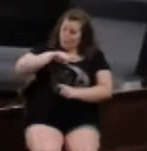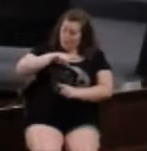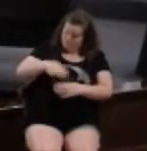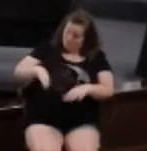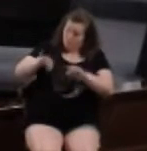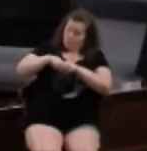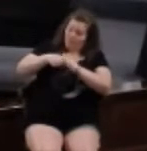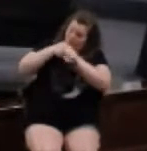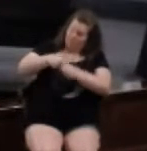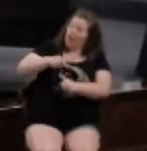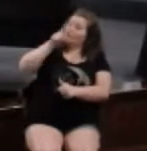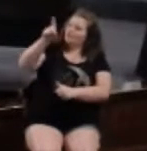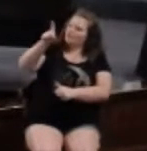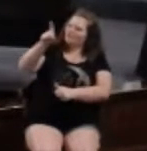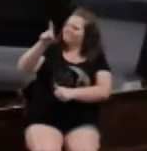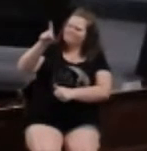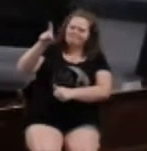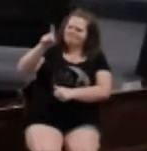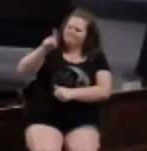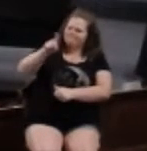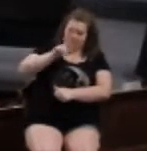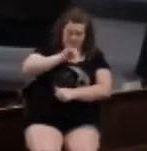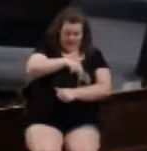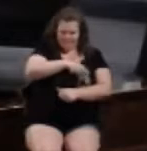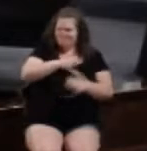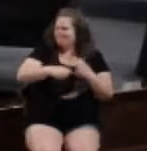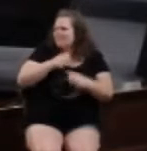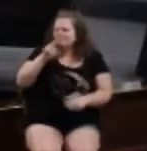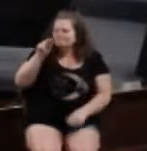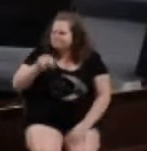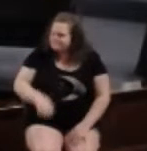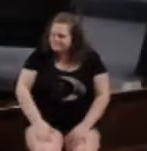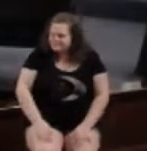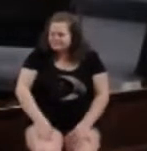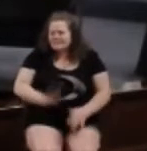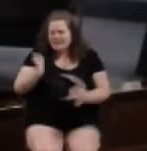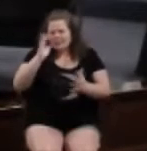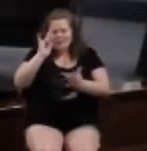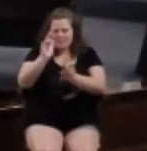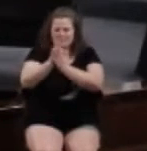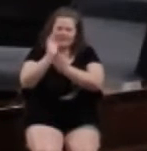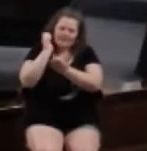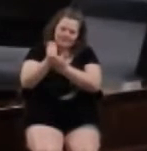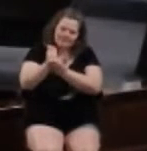you, that won't be a problem. In Christ's name we pray, amen.